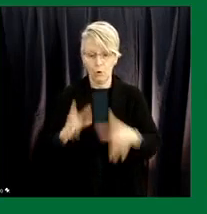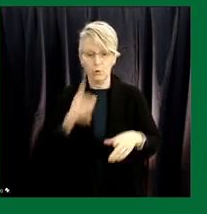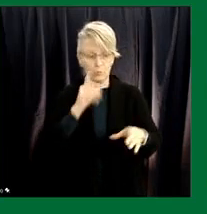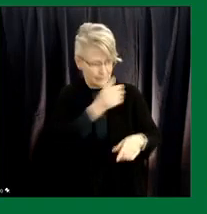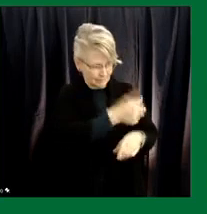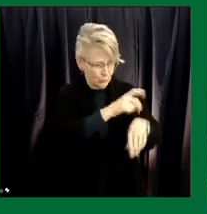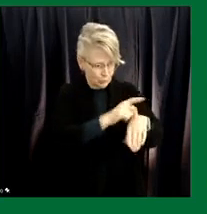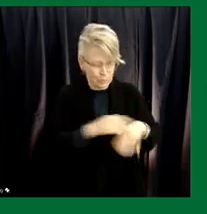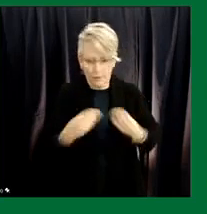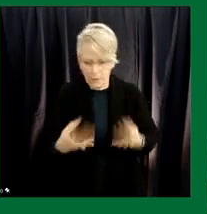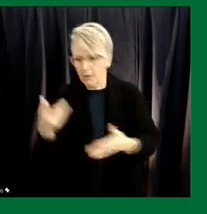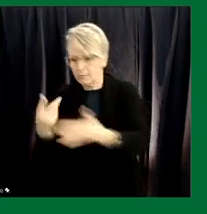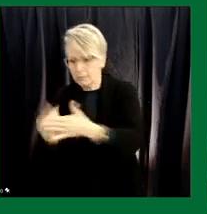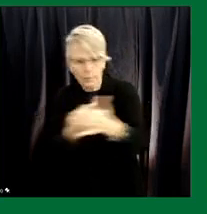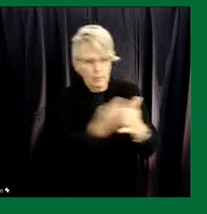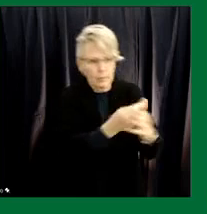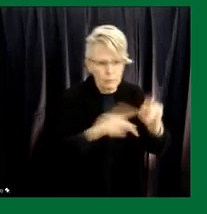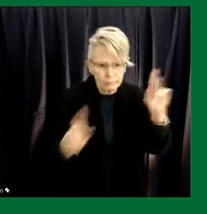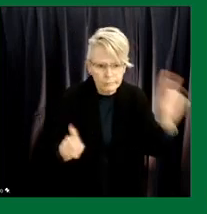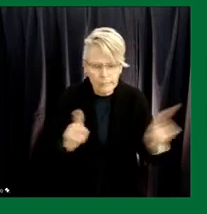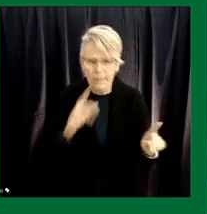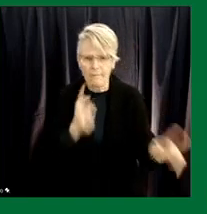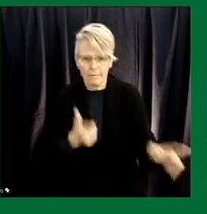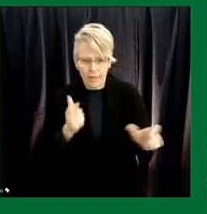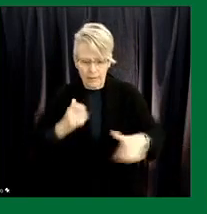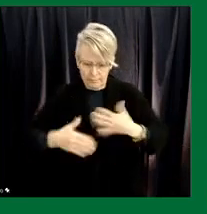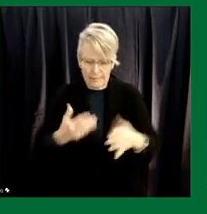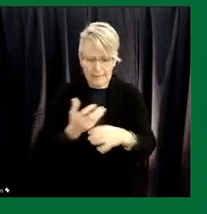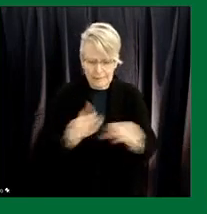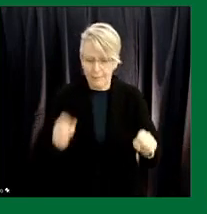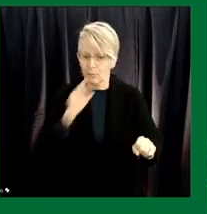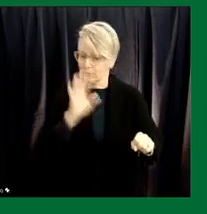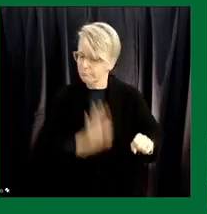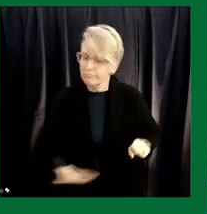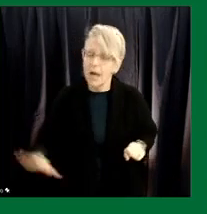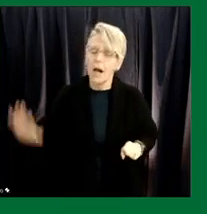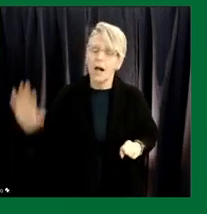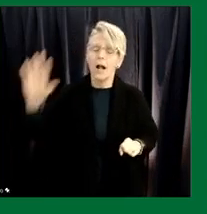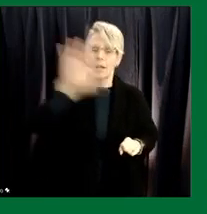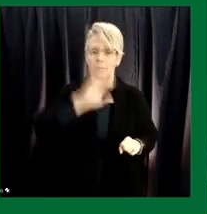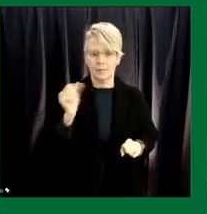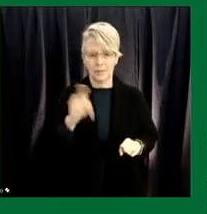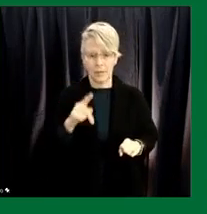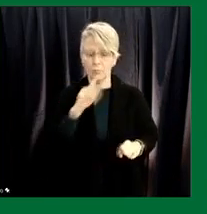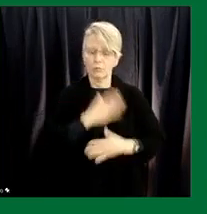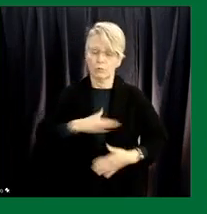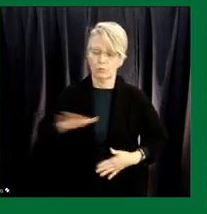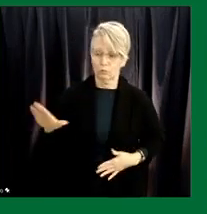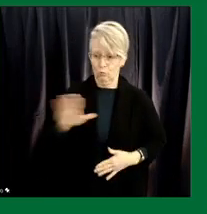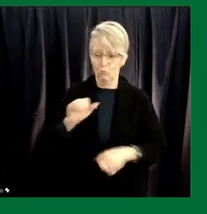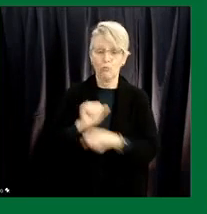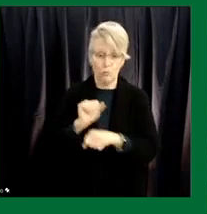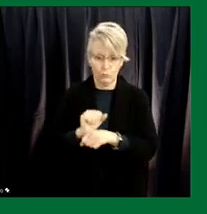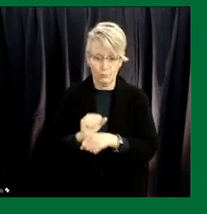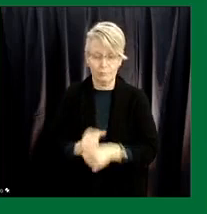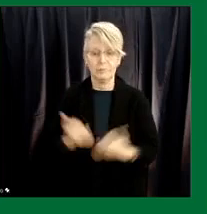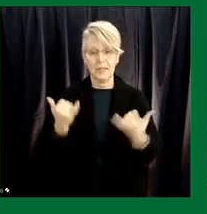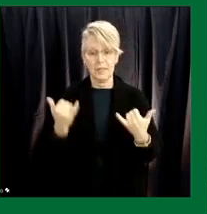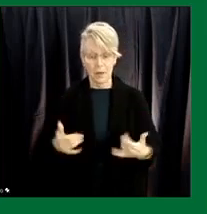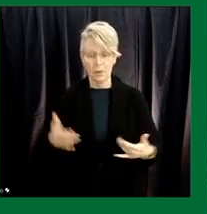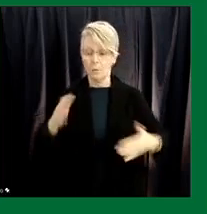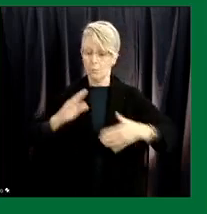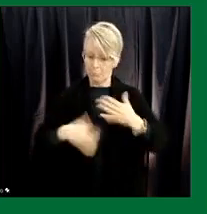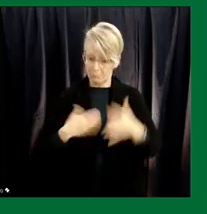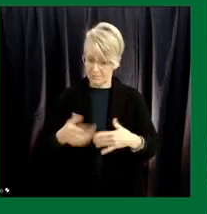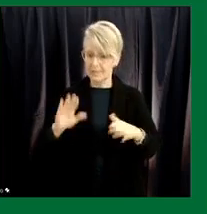quickly, safely and efficiently in all corners of the province. It's greatly appreciated. We now have settled into what